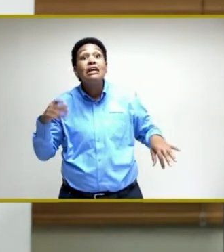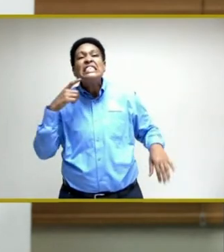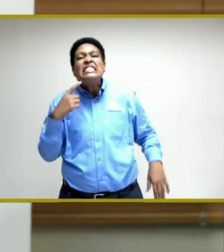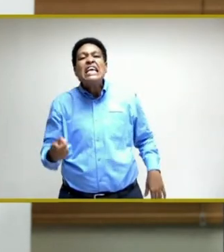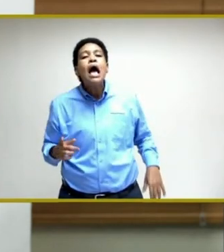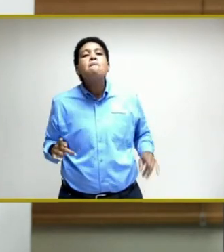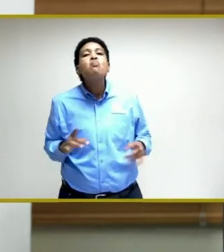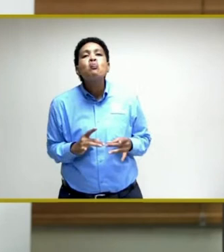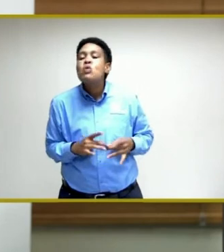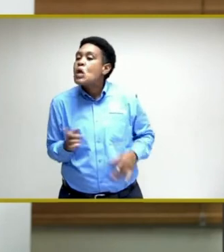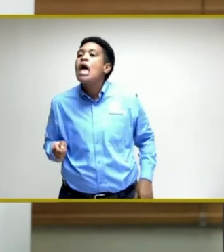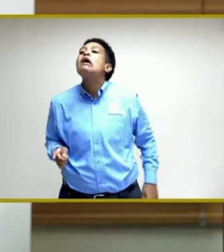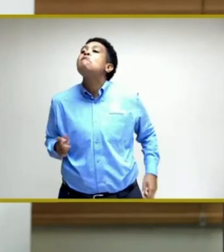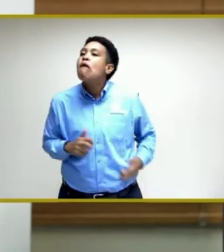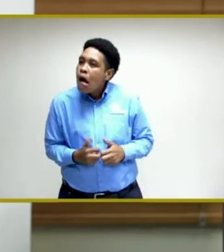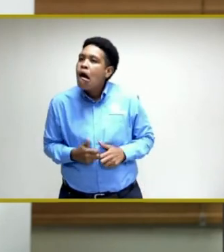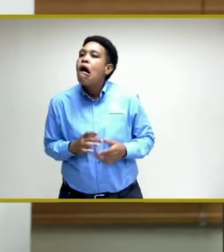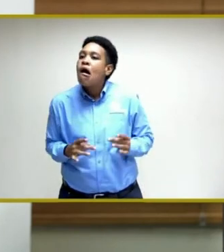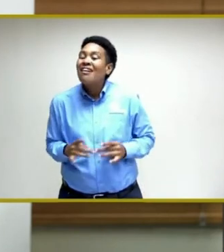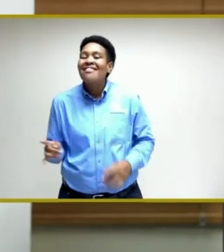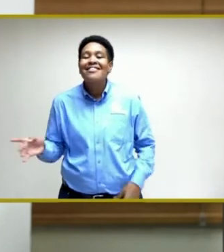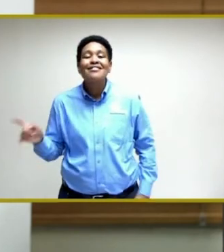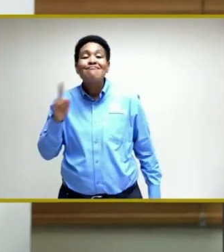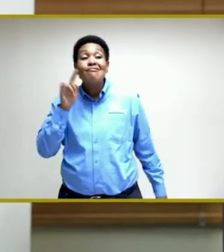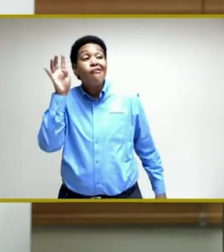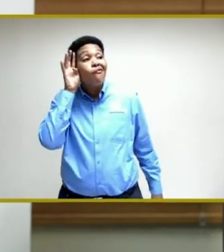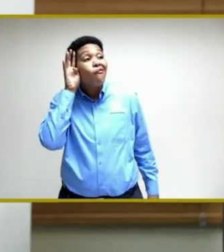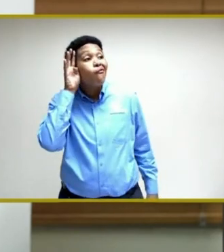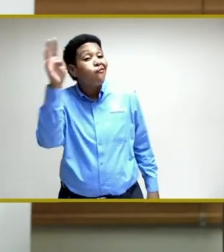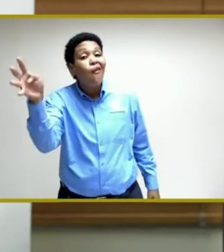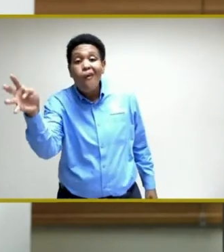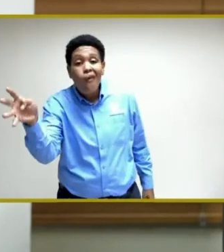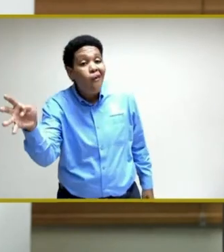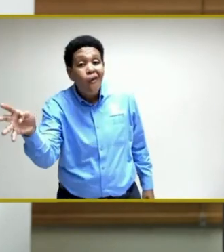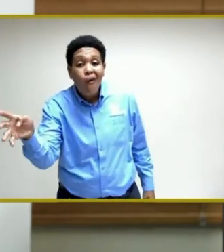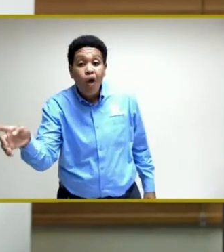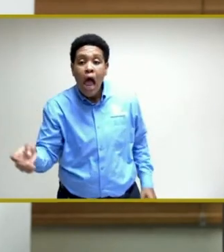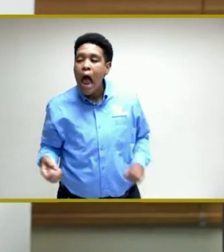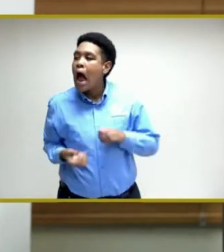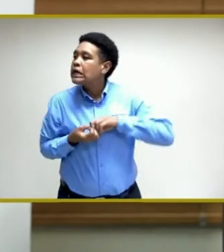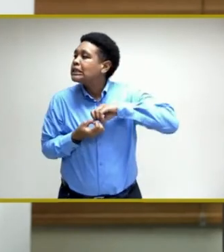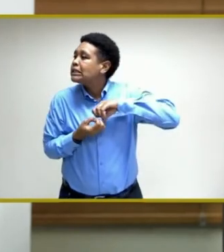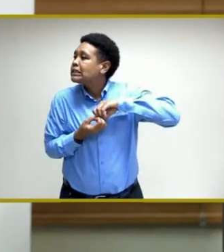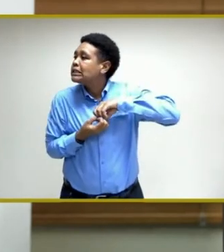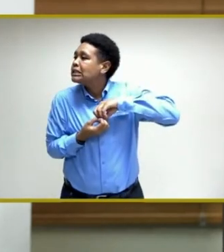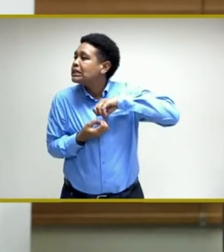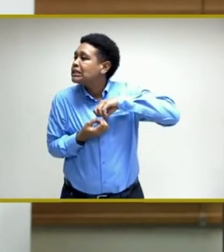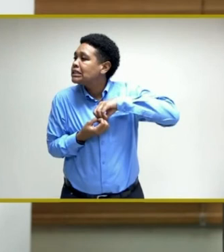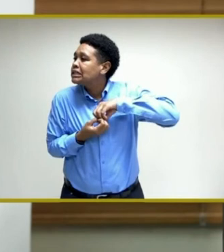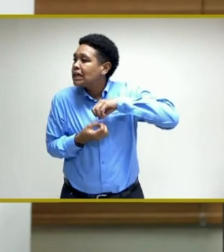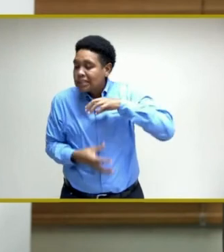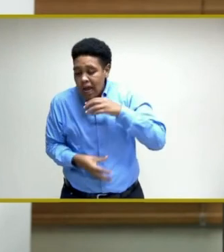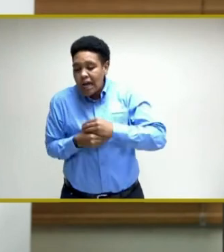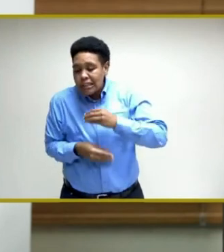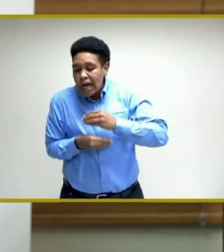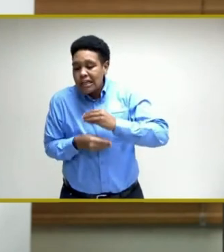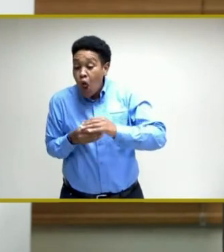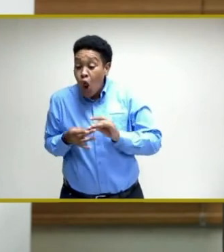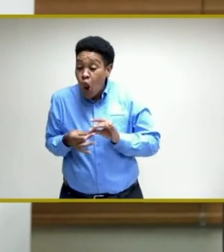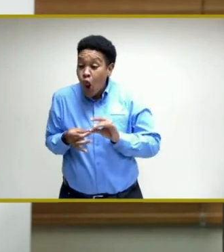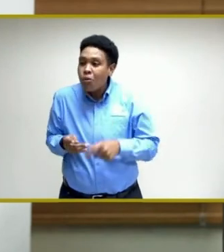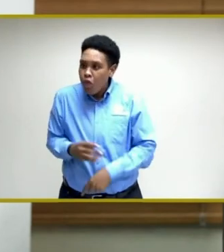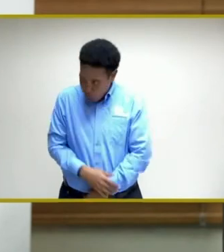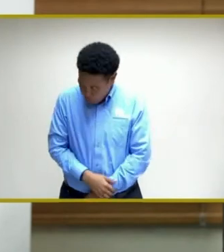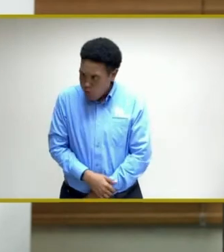are being drawn. It's anecdotal, it's made up, and it is damaging, not just to